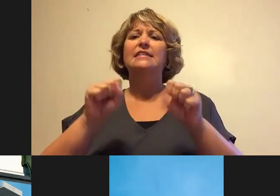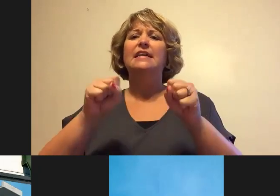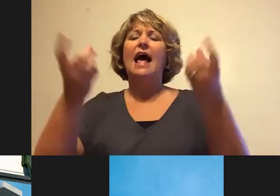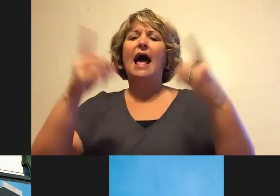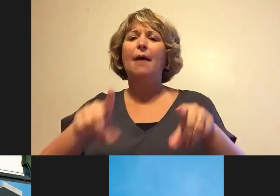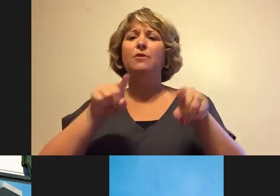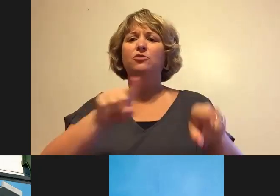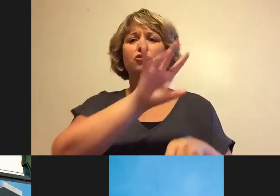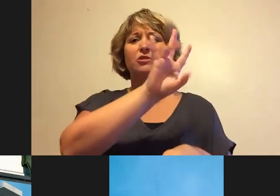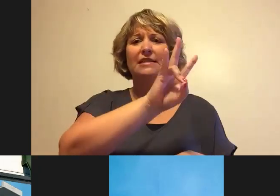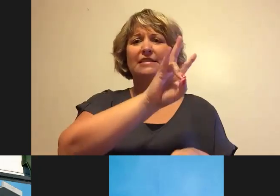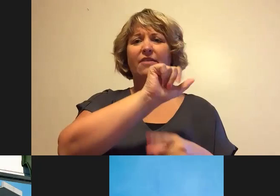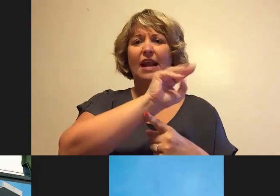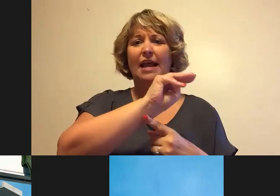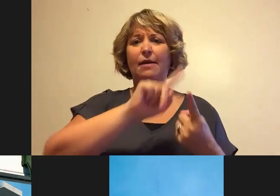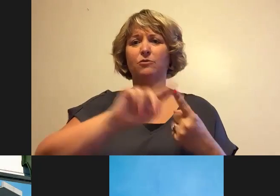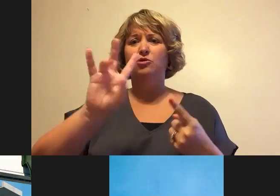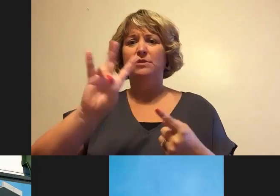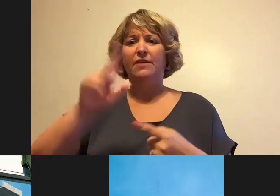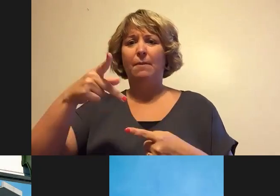7 p.m. Monday through Saturday?